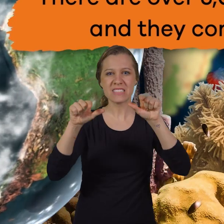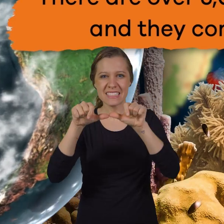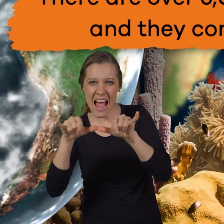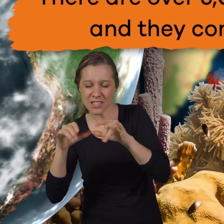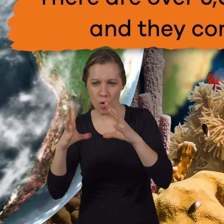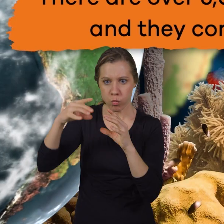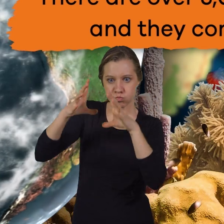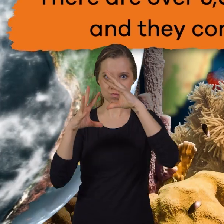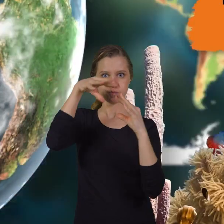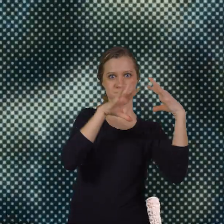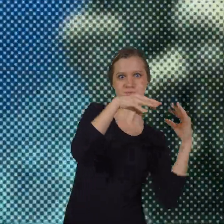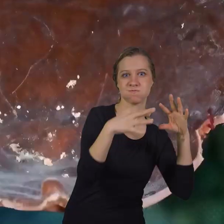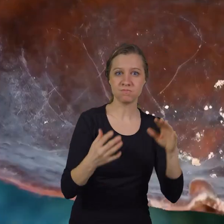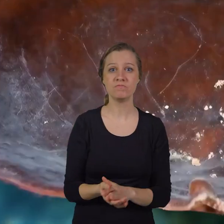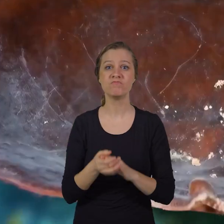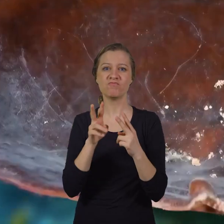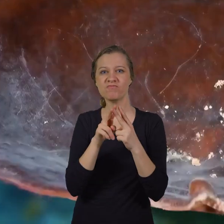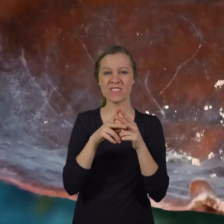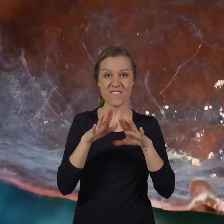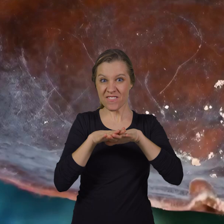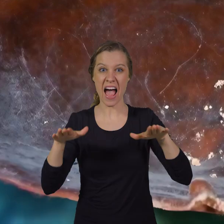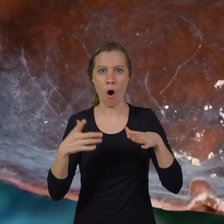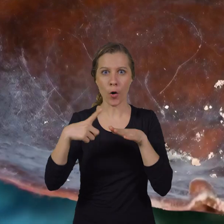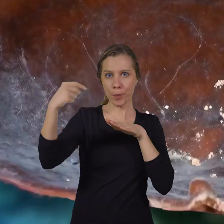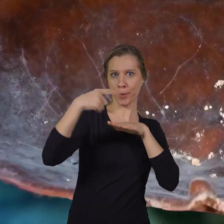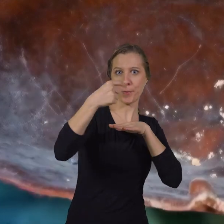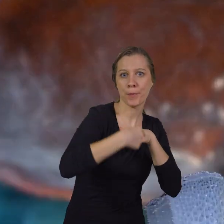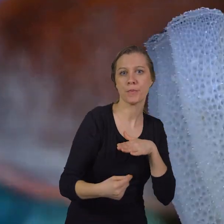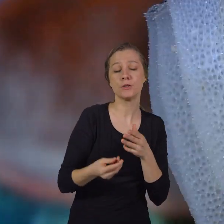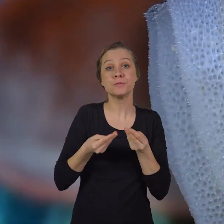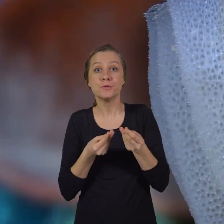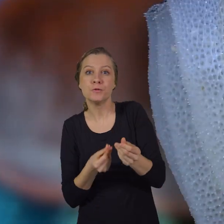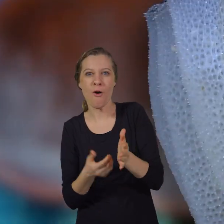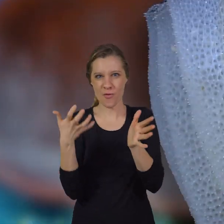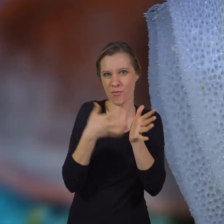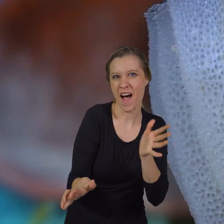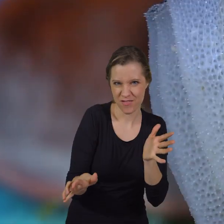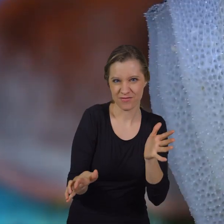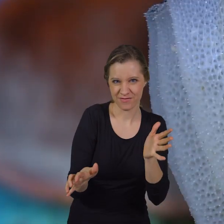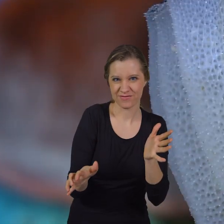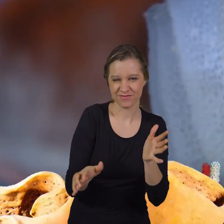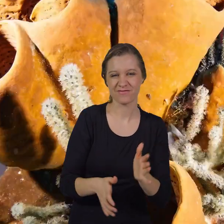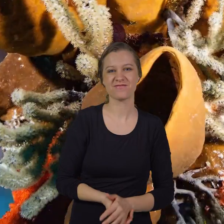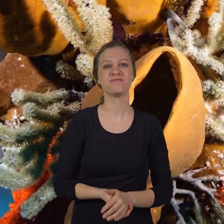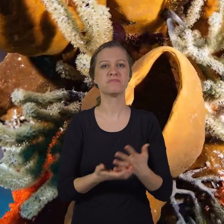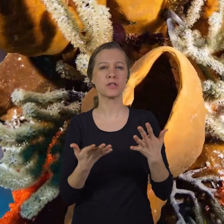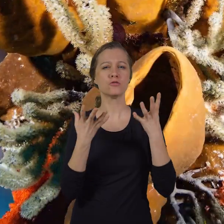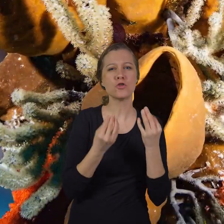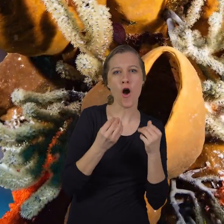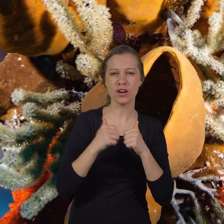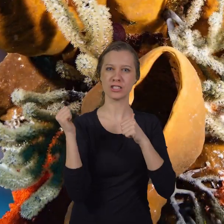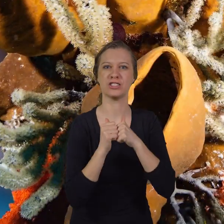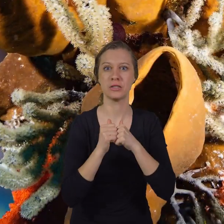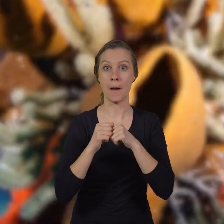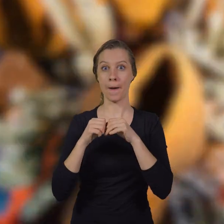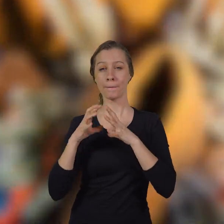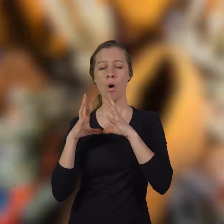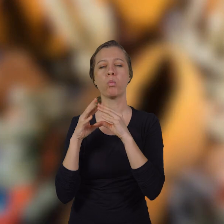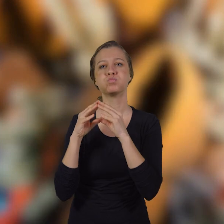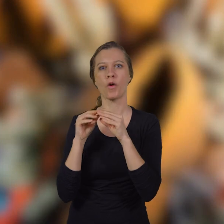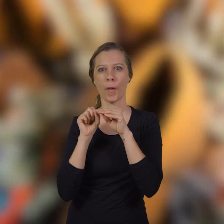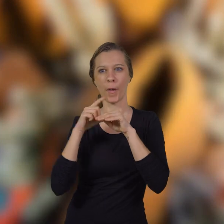shapes and sizes. They can be flat or branchy, smooth or rough, soft or hard,